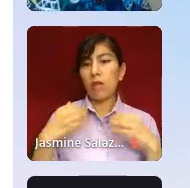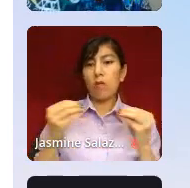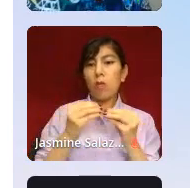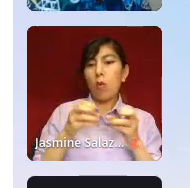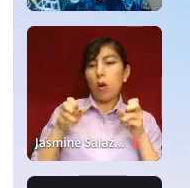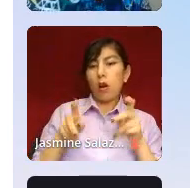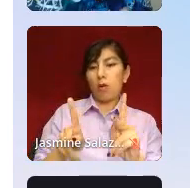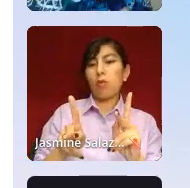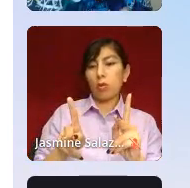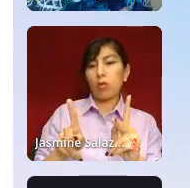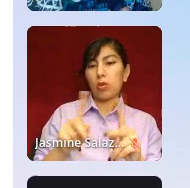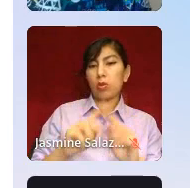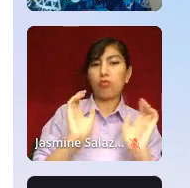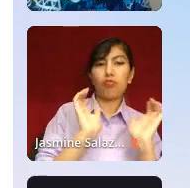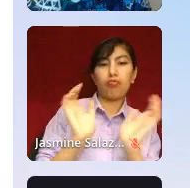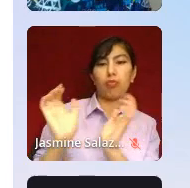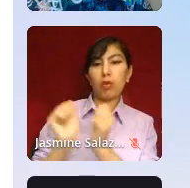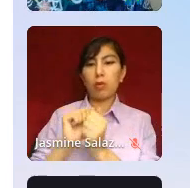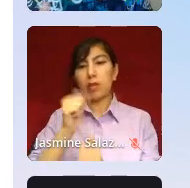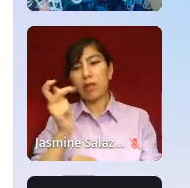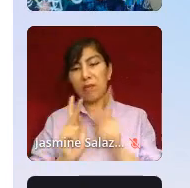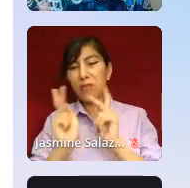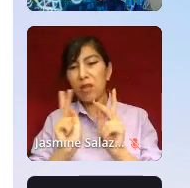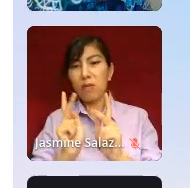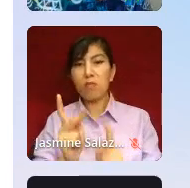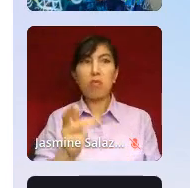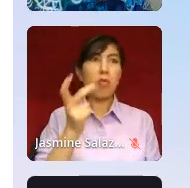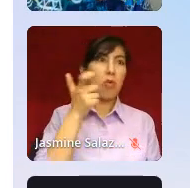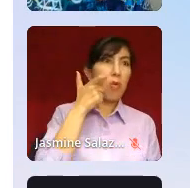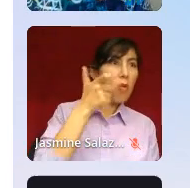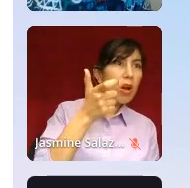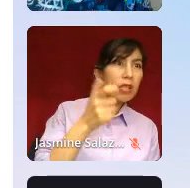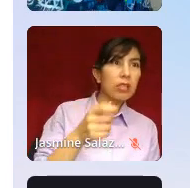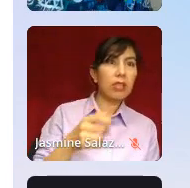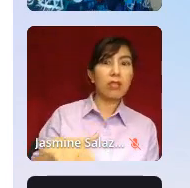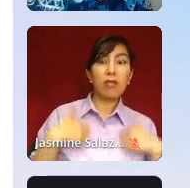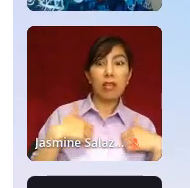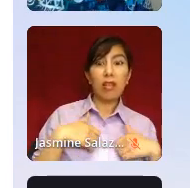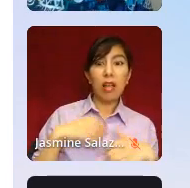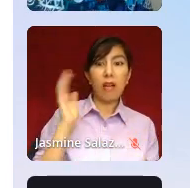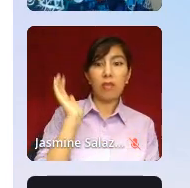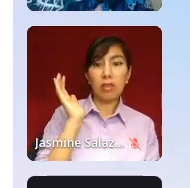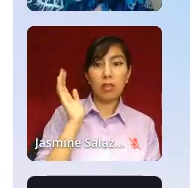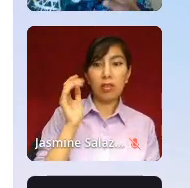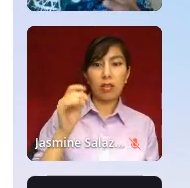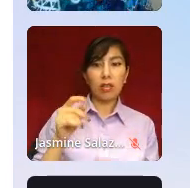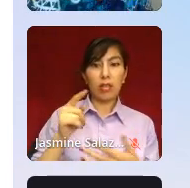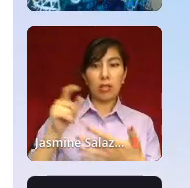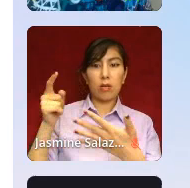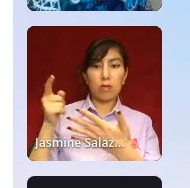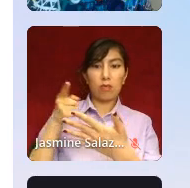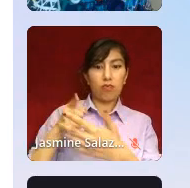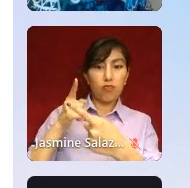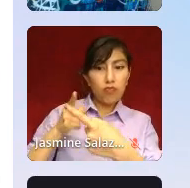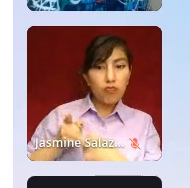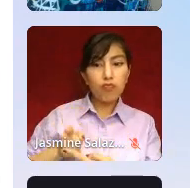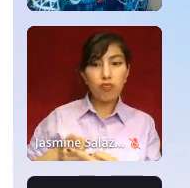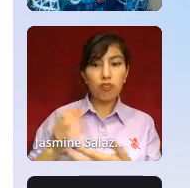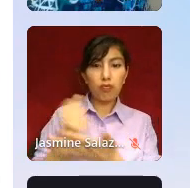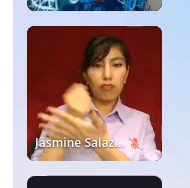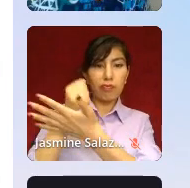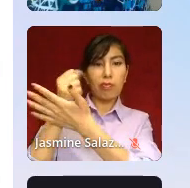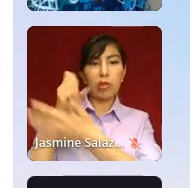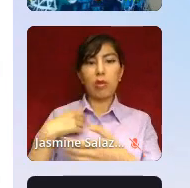to chat with other people or watch those lightning talks and get those points up. So you have plenty of opportunity